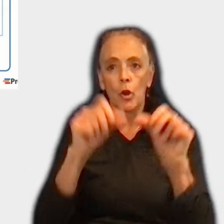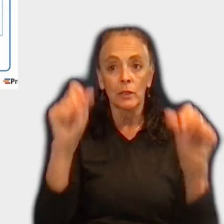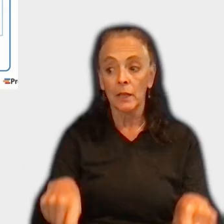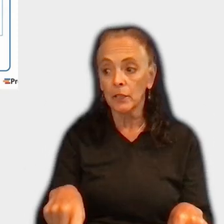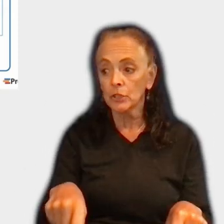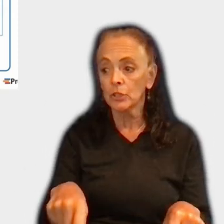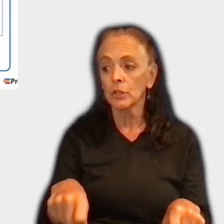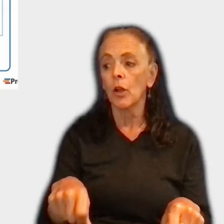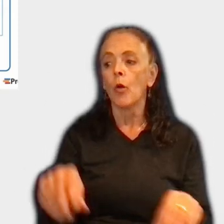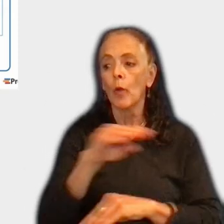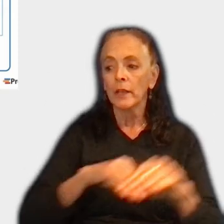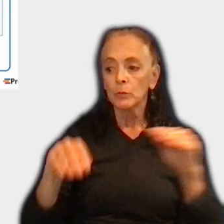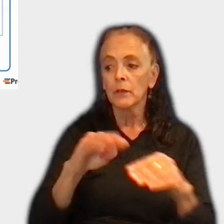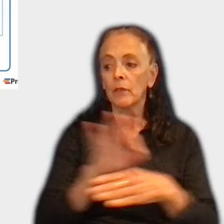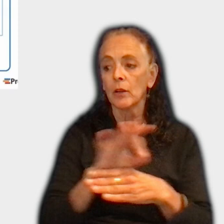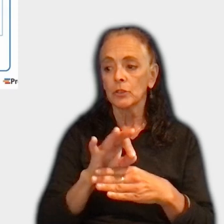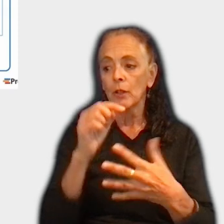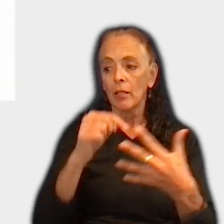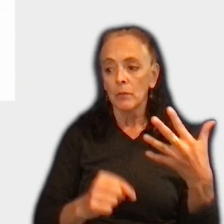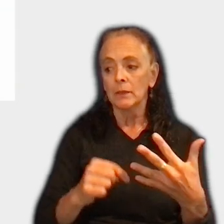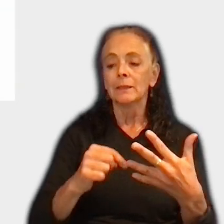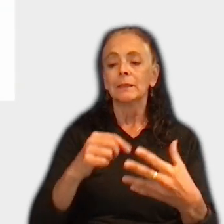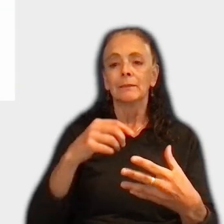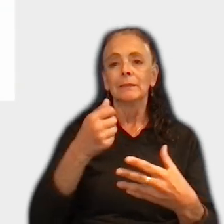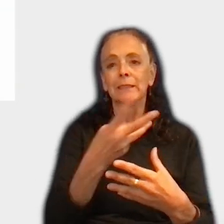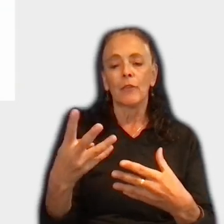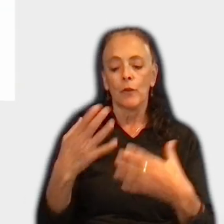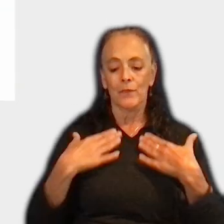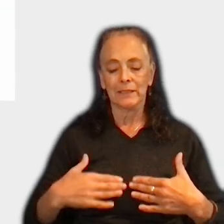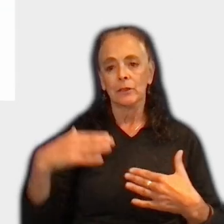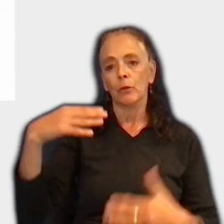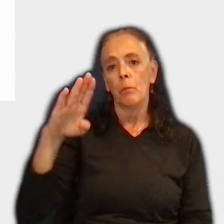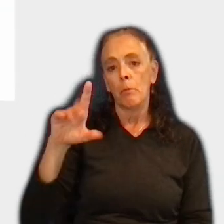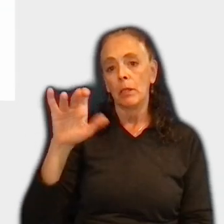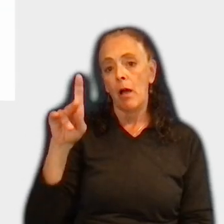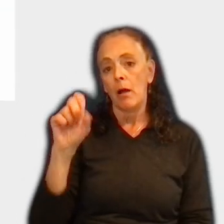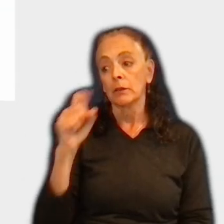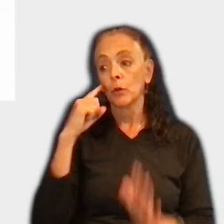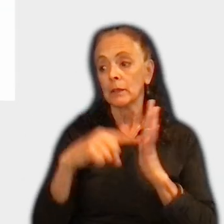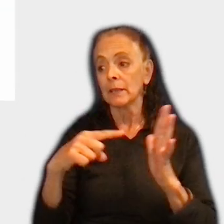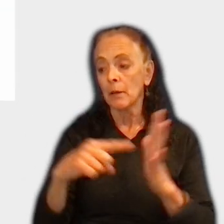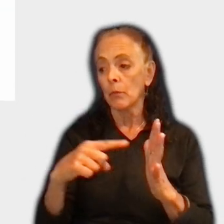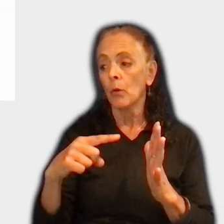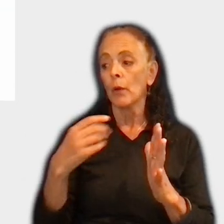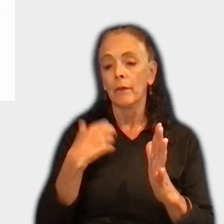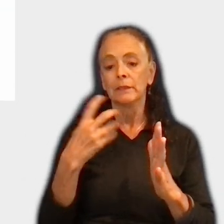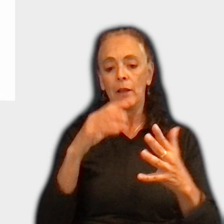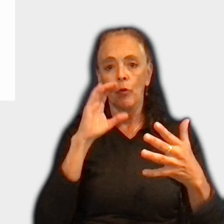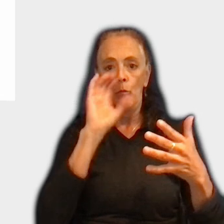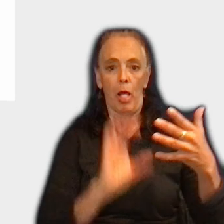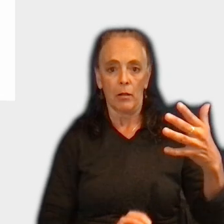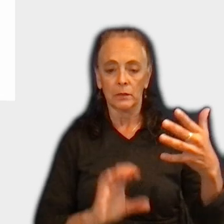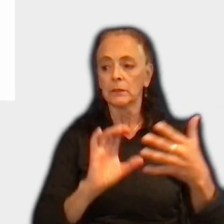function elements of a product into several physical blocks. For example, like this one, like arcade, there's some safe several physical blocks